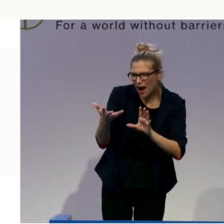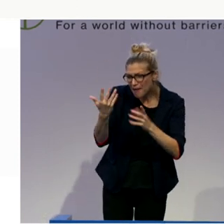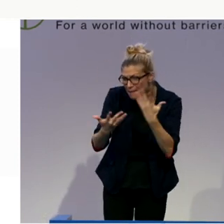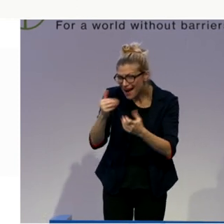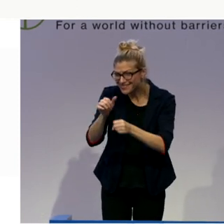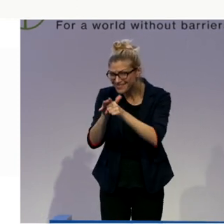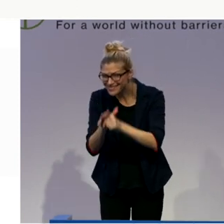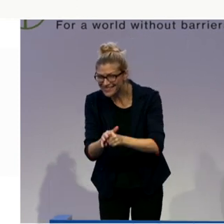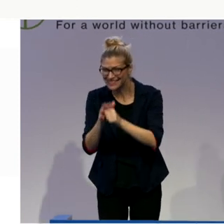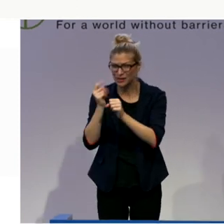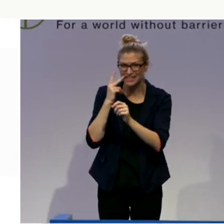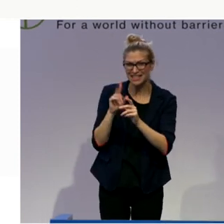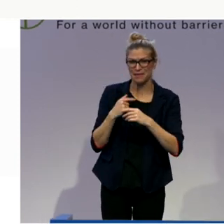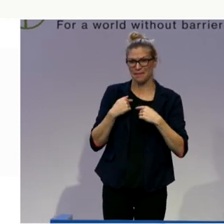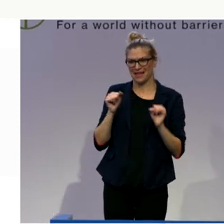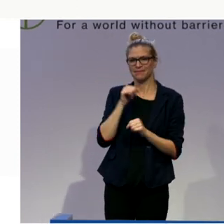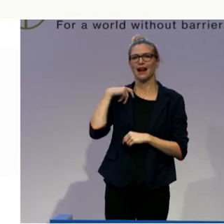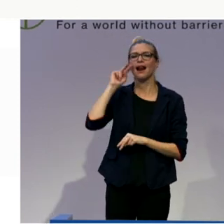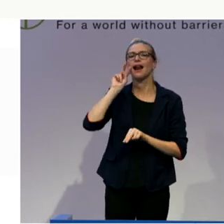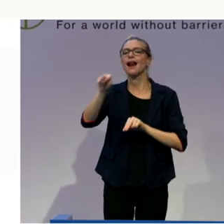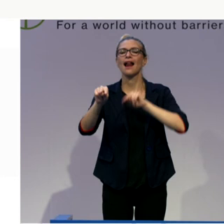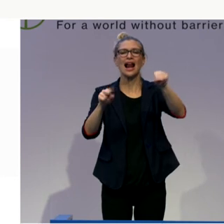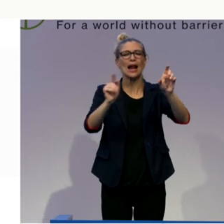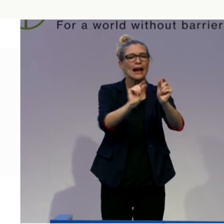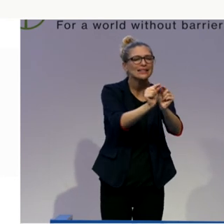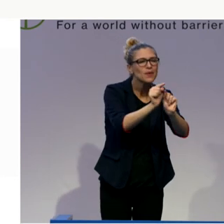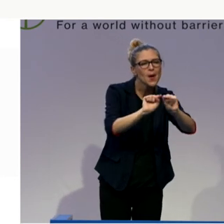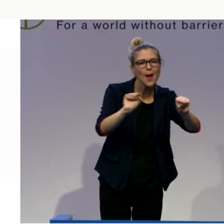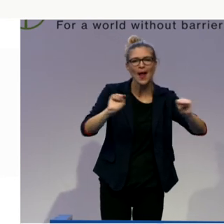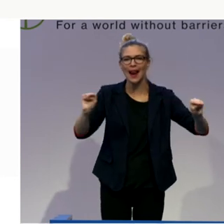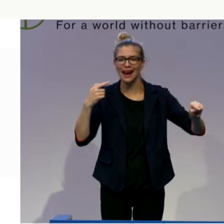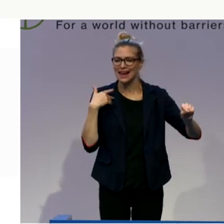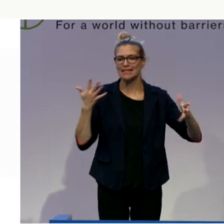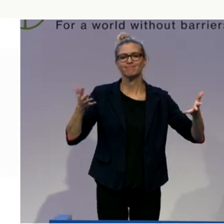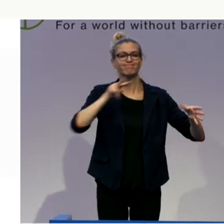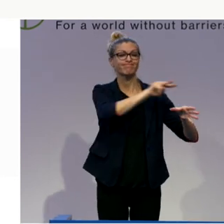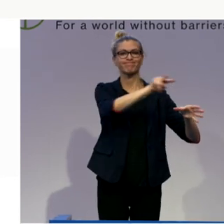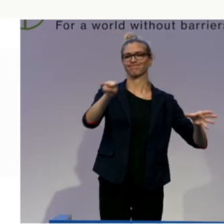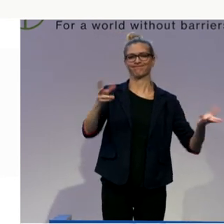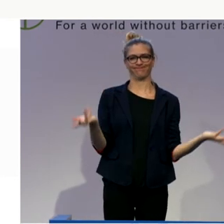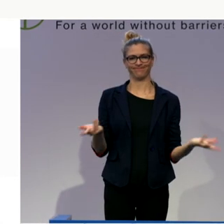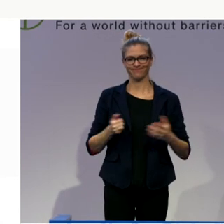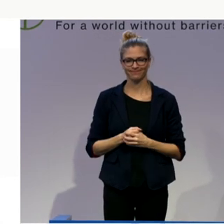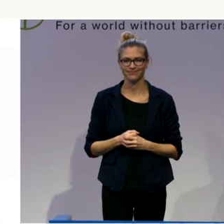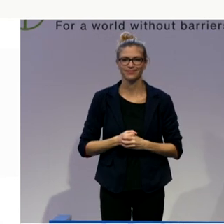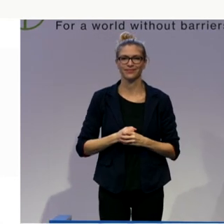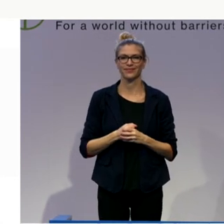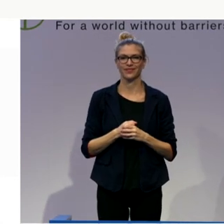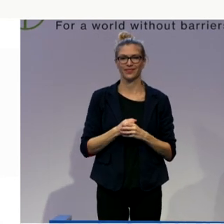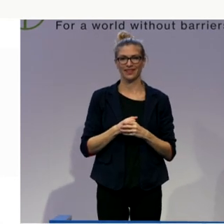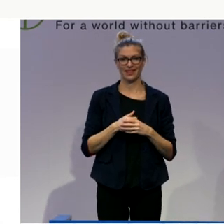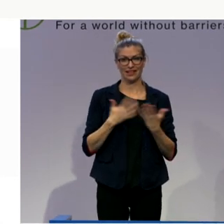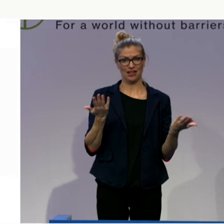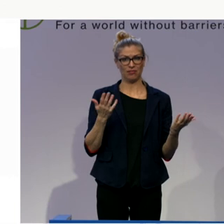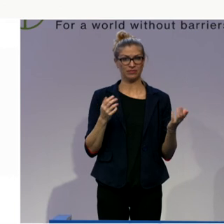that they had these disabilities. And on the other hand, we have abilities which are missing or